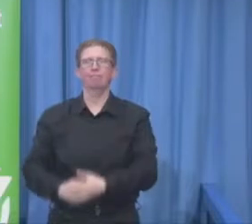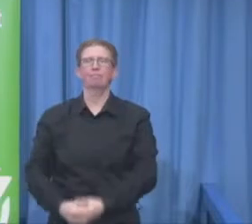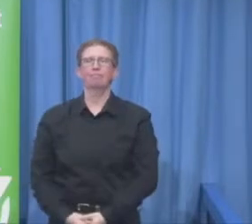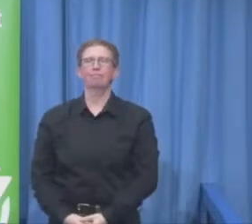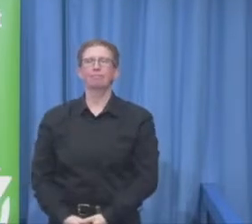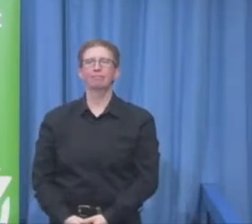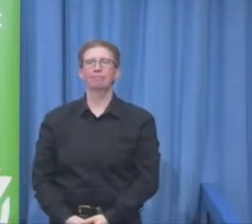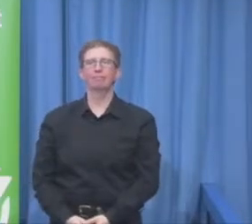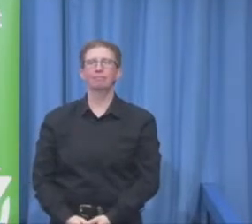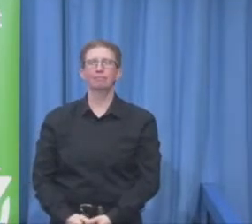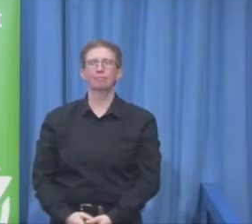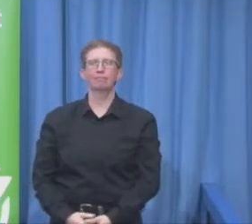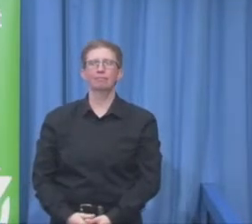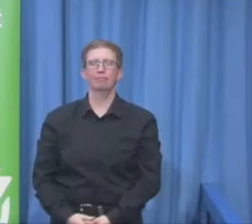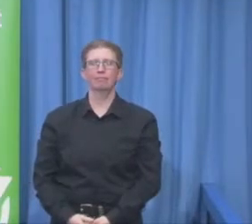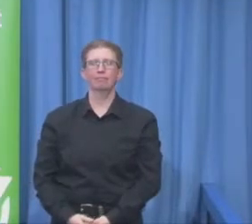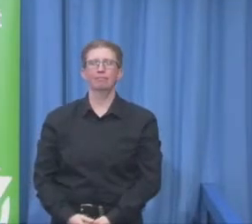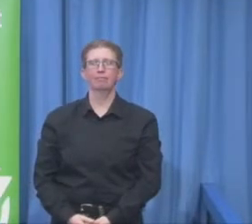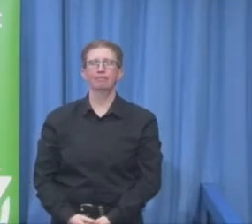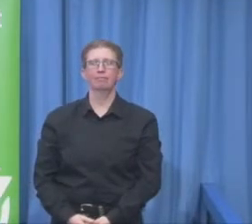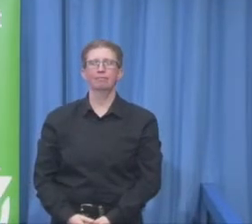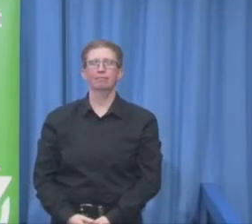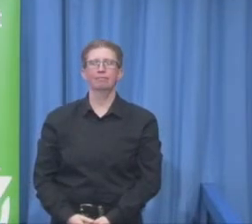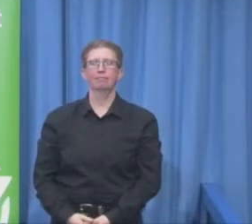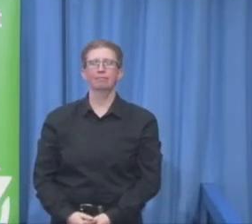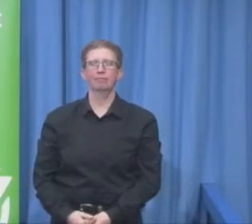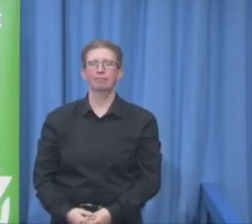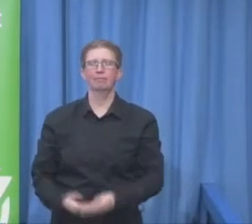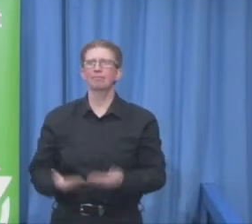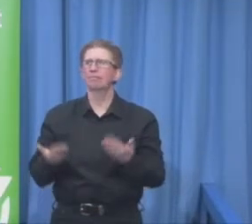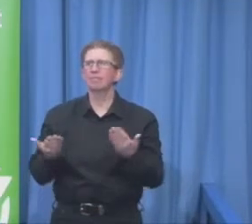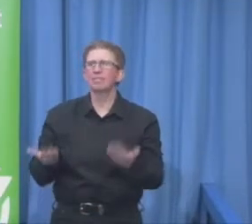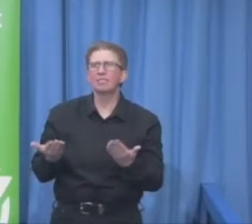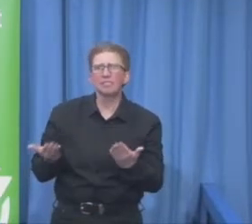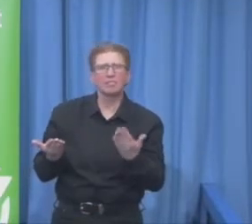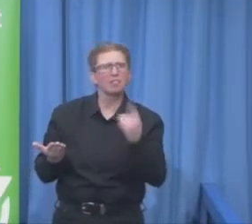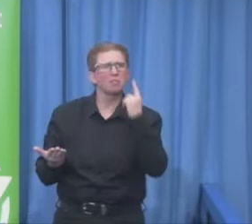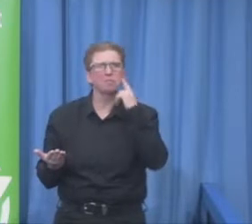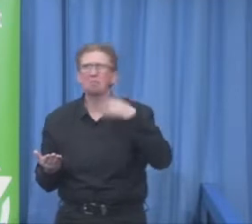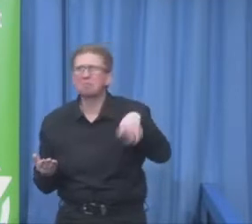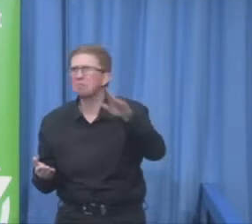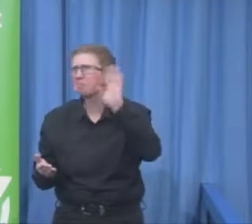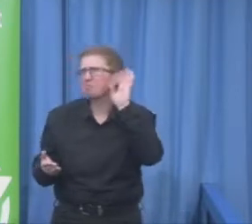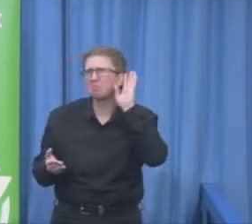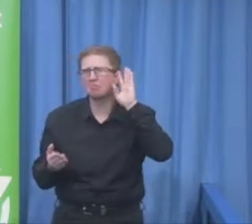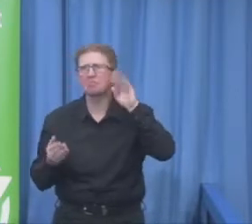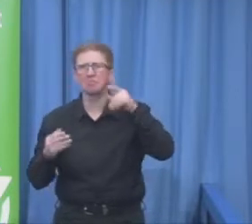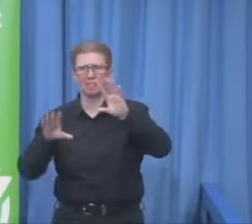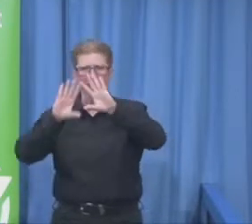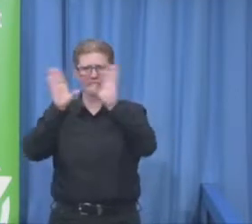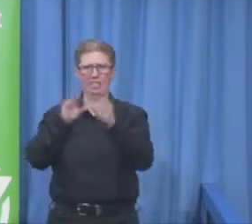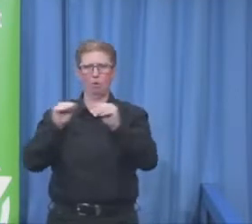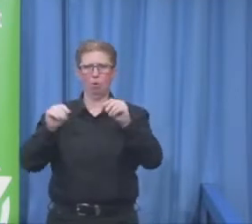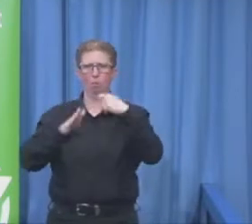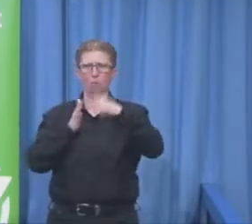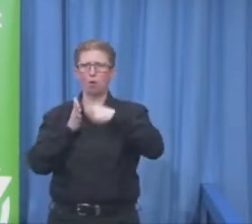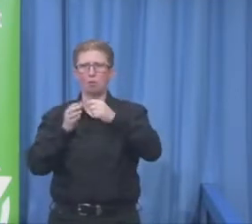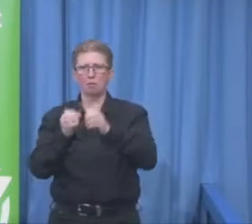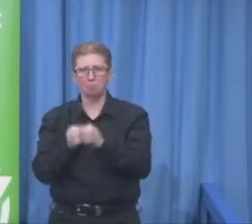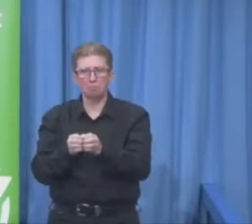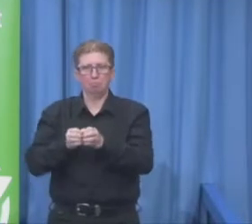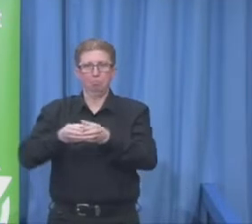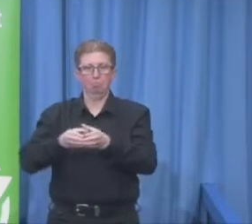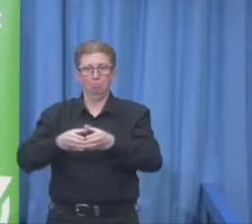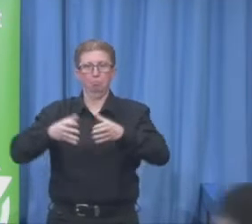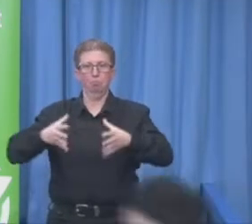You've heard how the Xero Project has grown over the last few years and now we have our Tokyo office. Can you believe it? We have somebody in